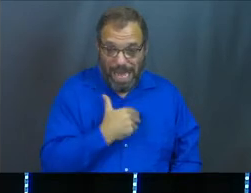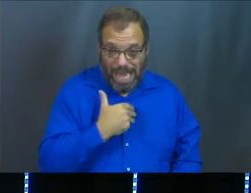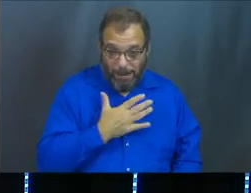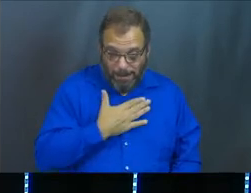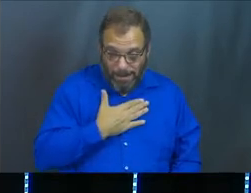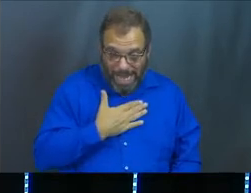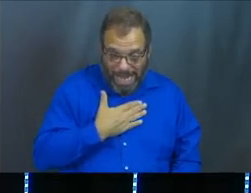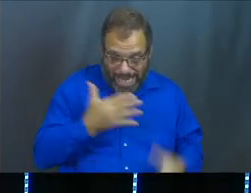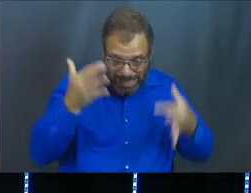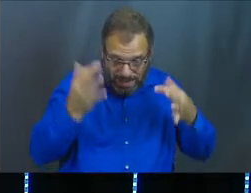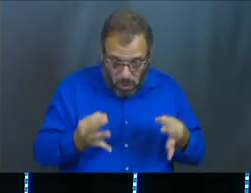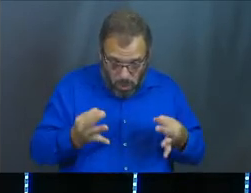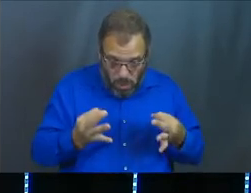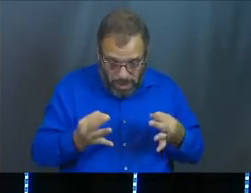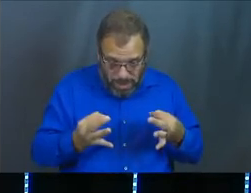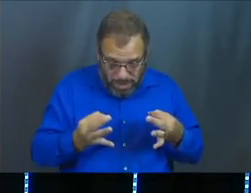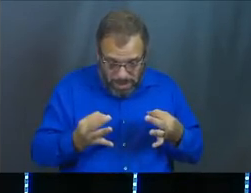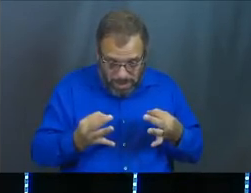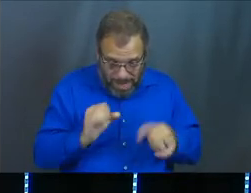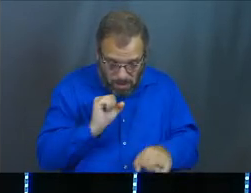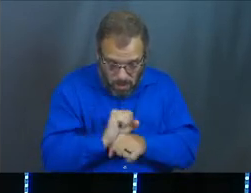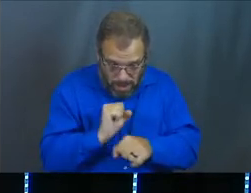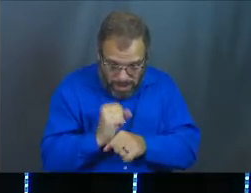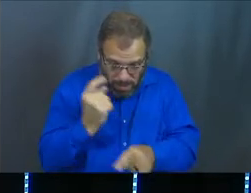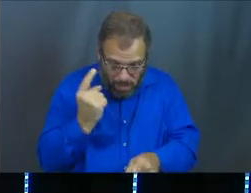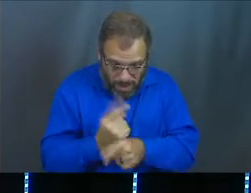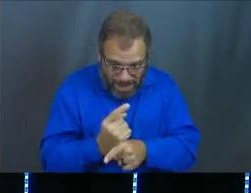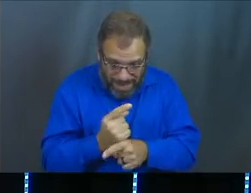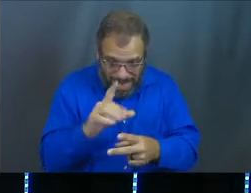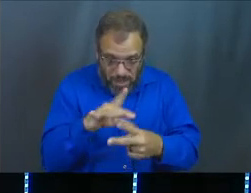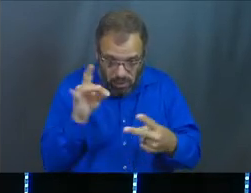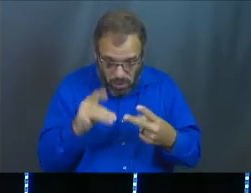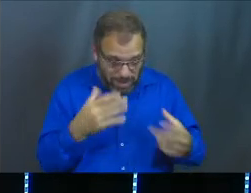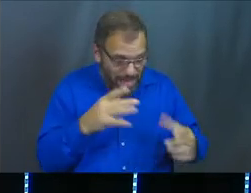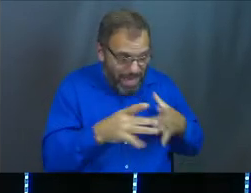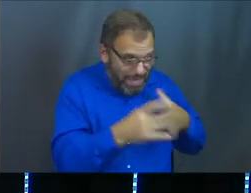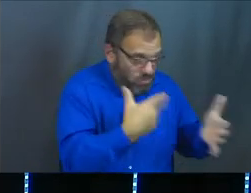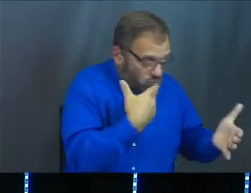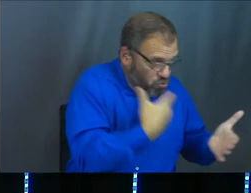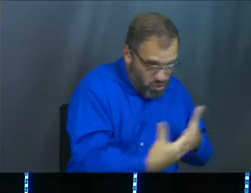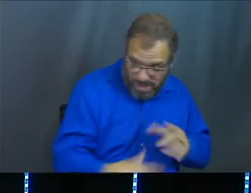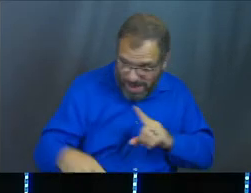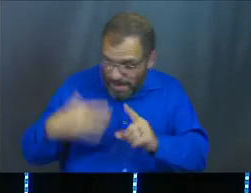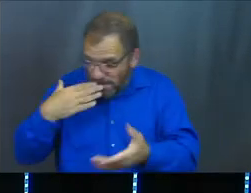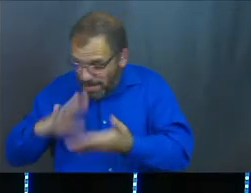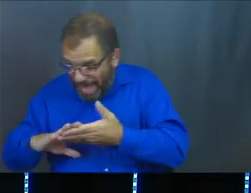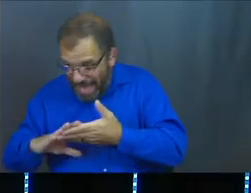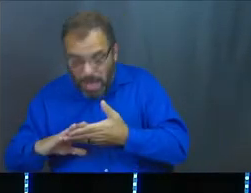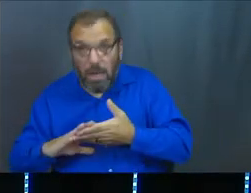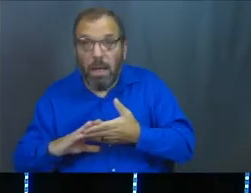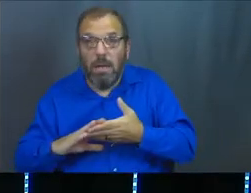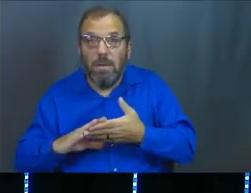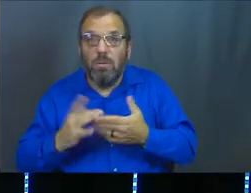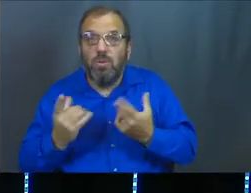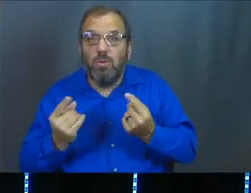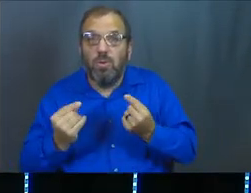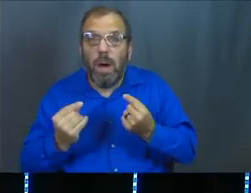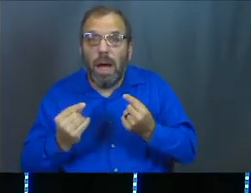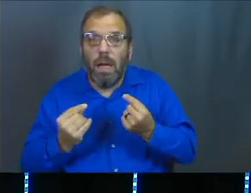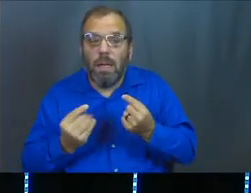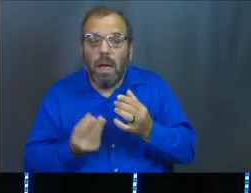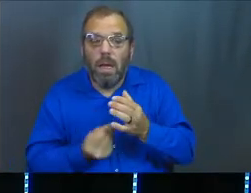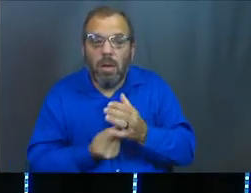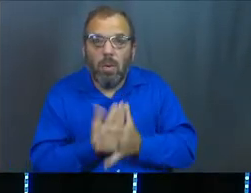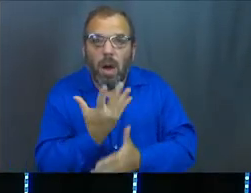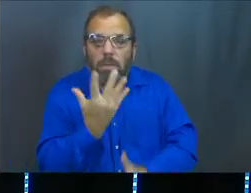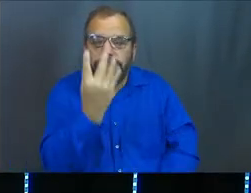choice is present and operating and sometimes our choice leads to good things and sometimes our choice leads to bad things, what does it do? It grows